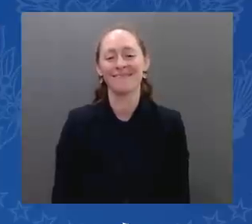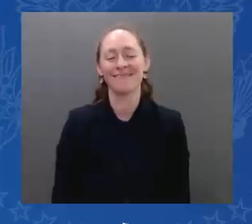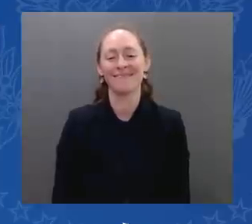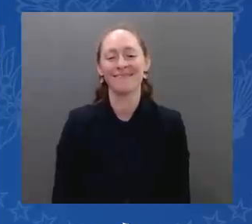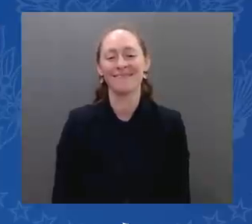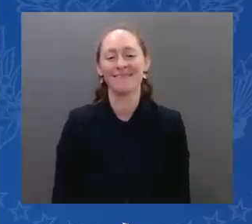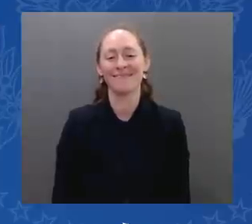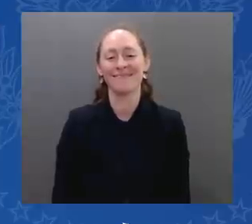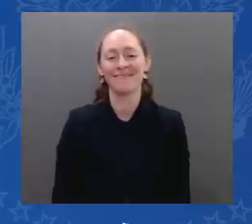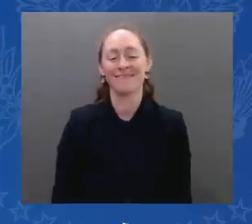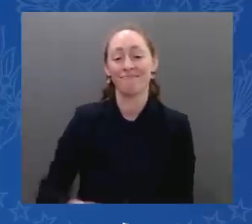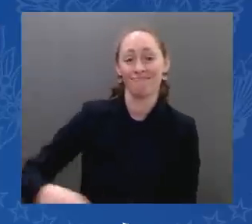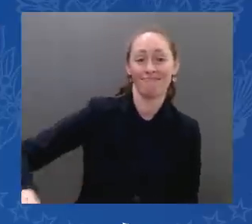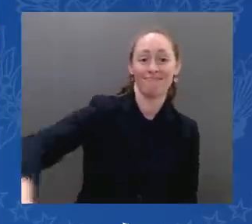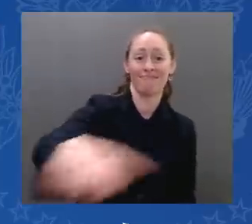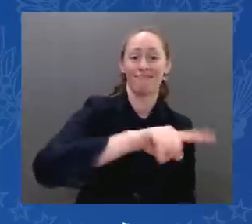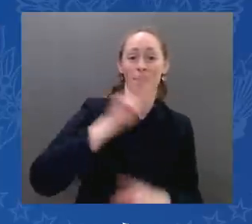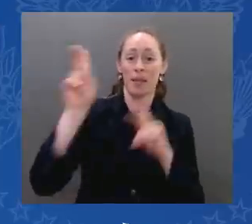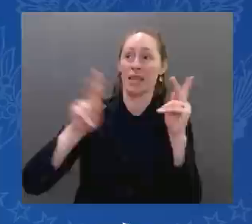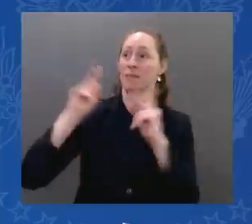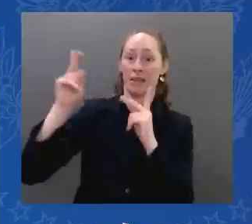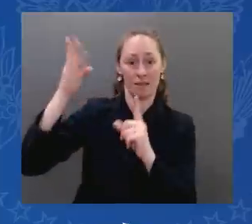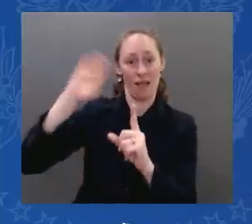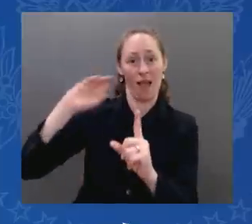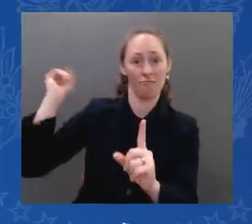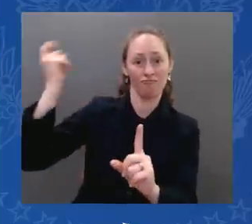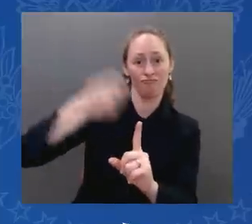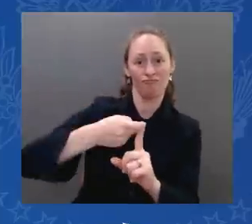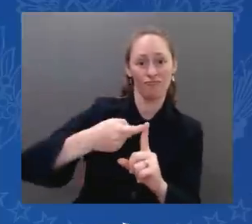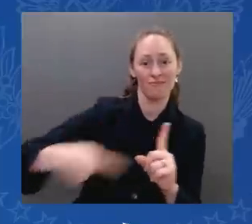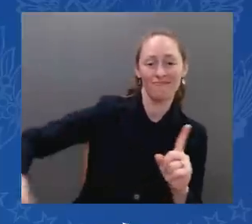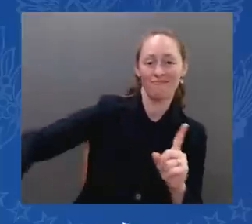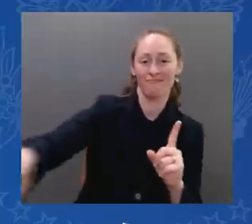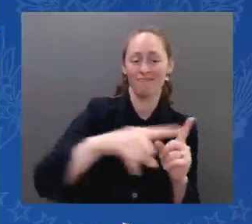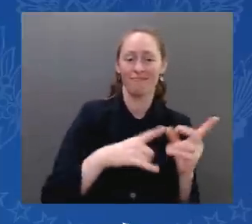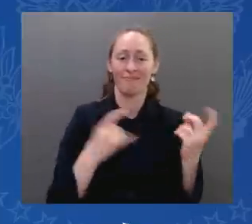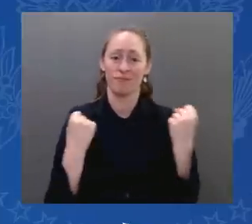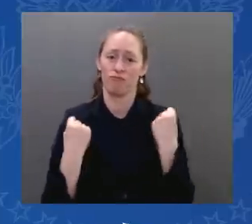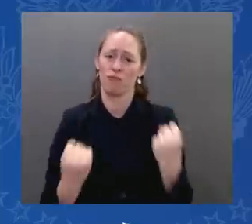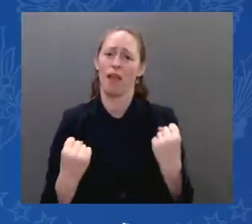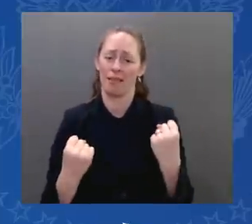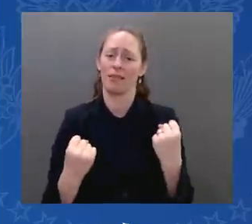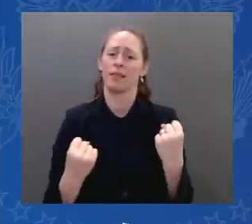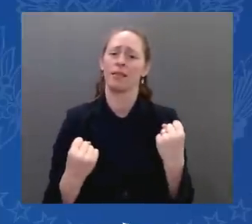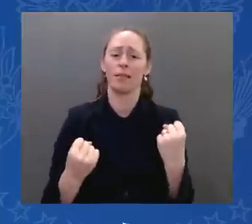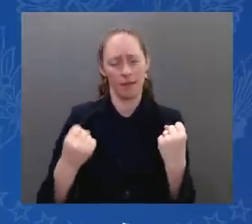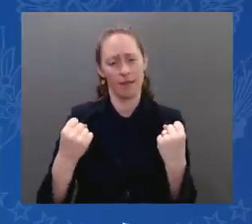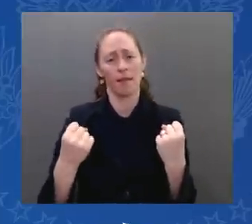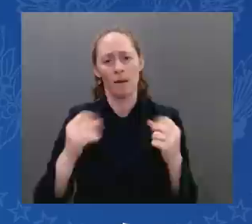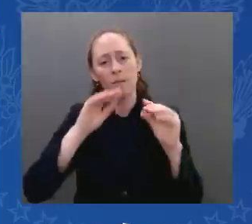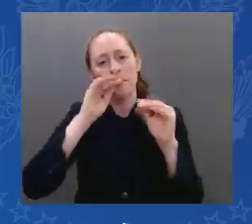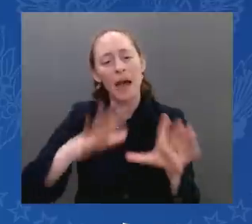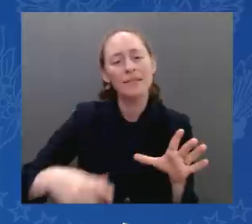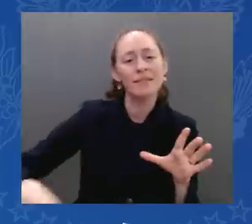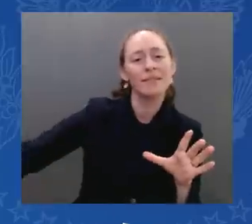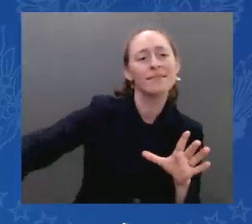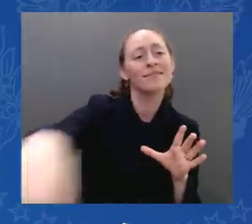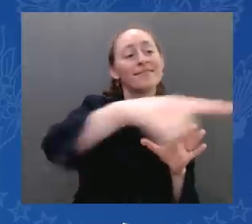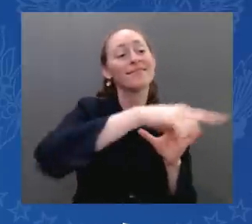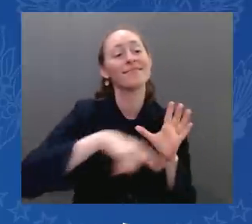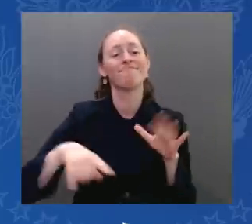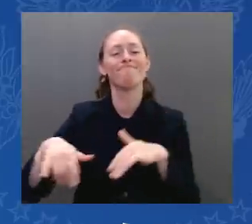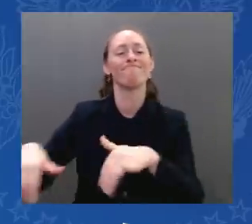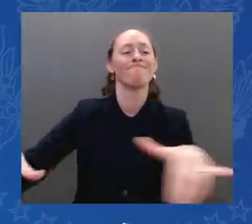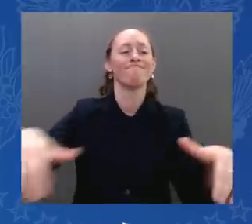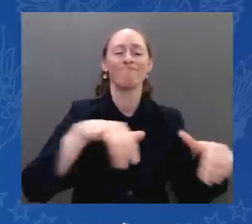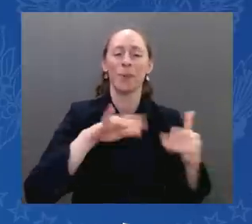strong, if we are determined, if the word understands that we will not hesitate